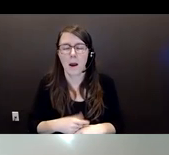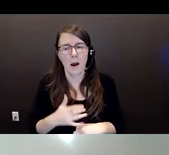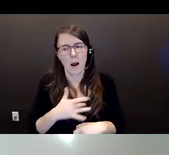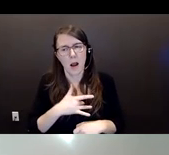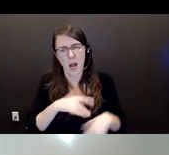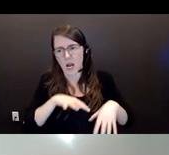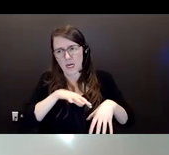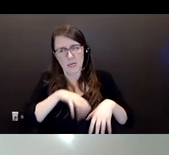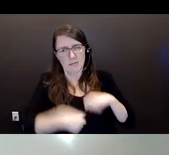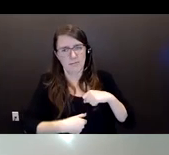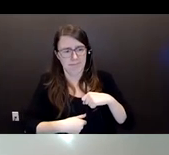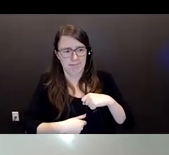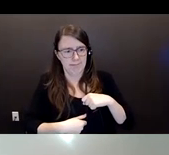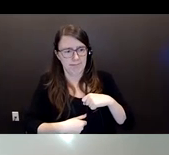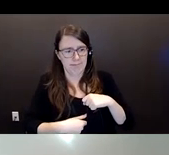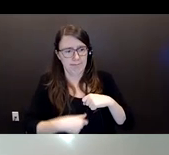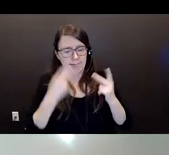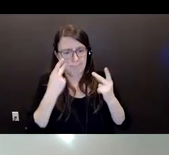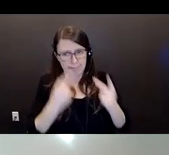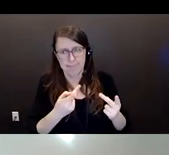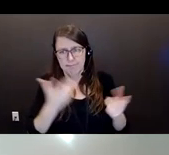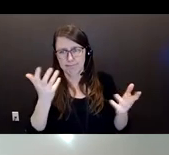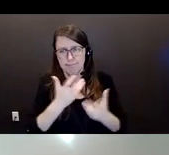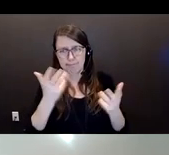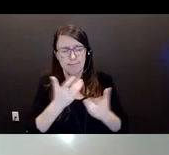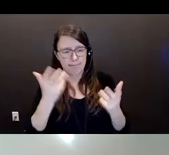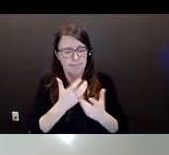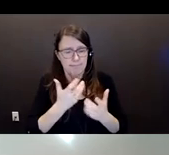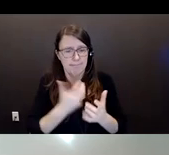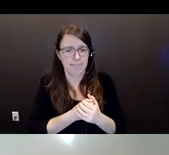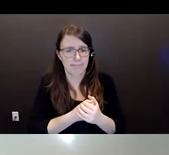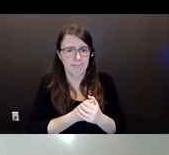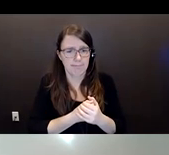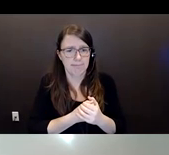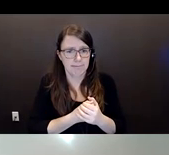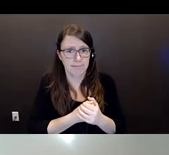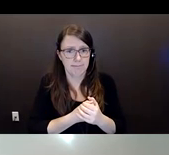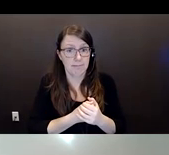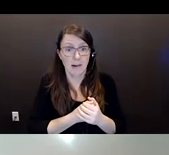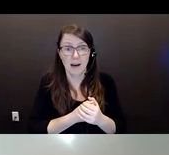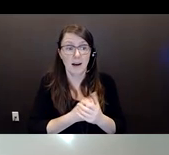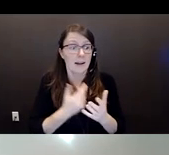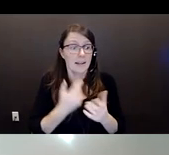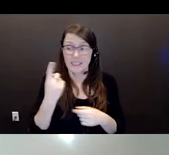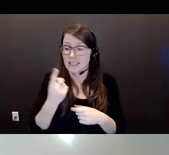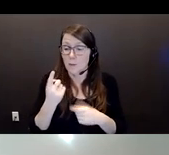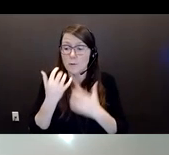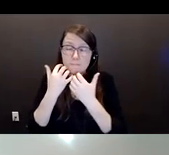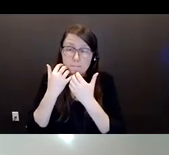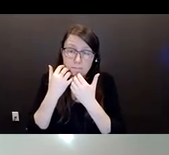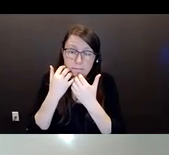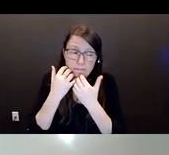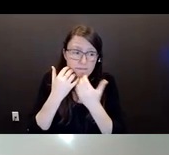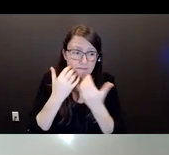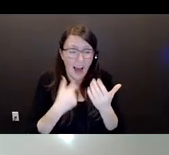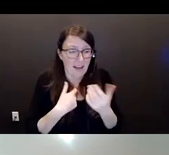on so many levels to see that somebody that you love that much and that deeply can